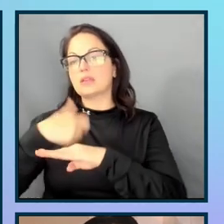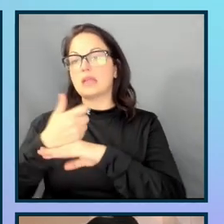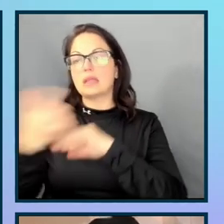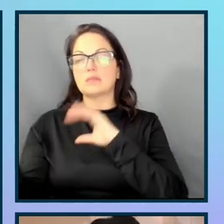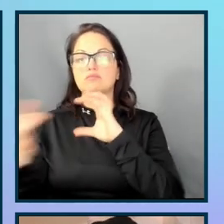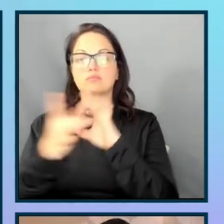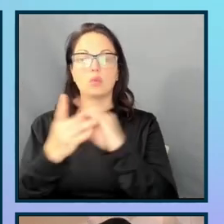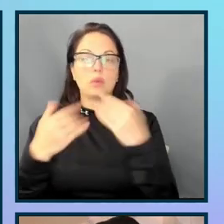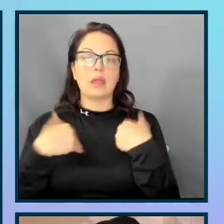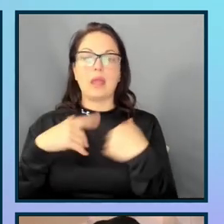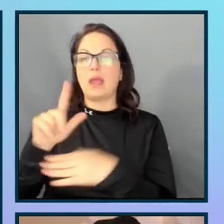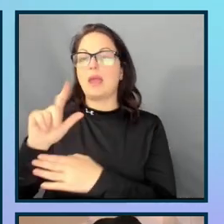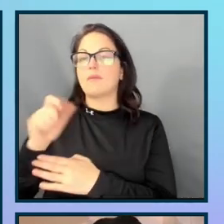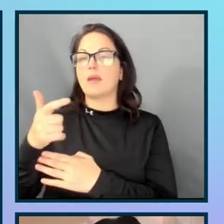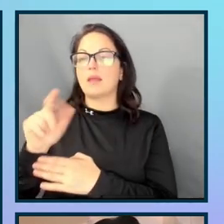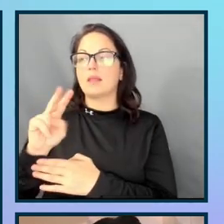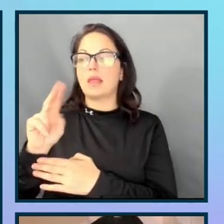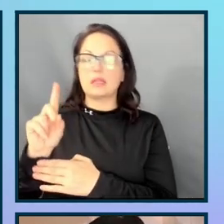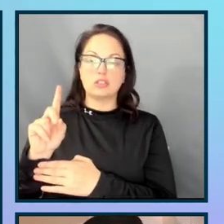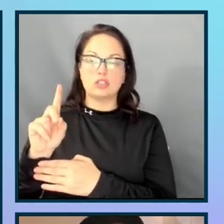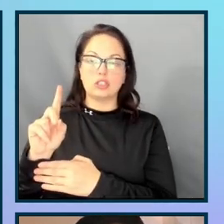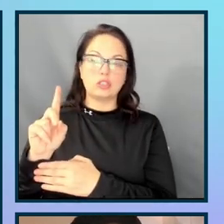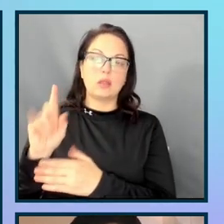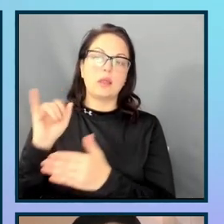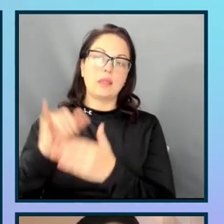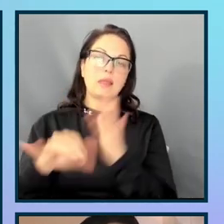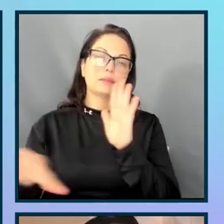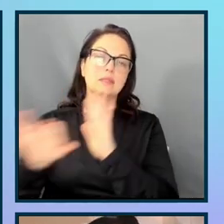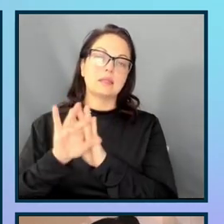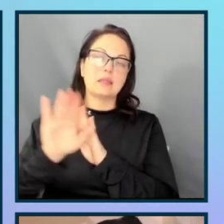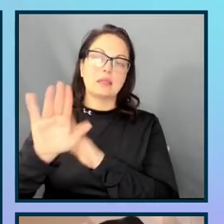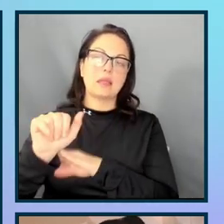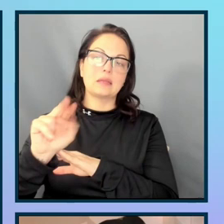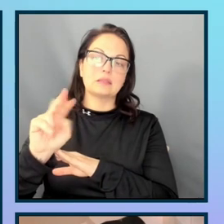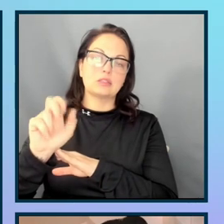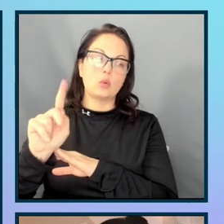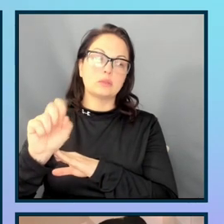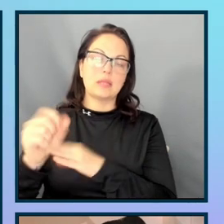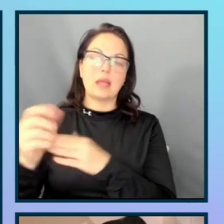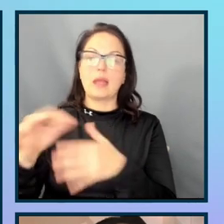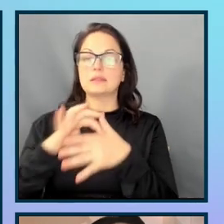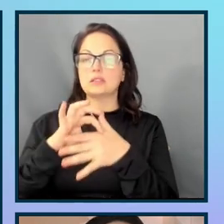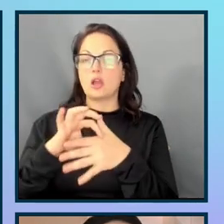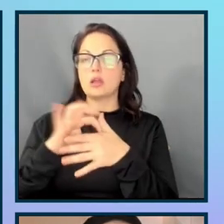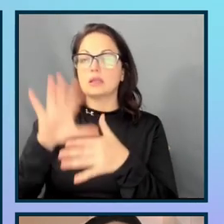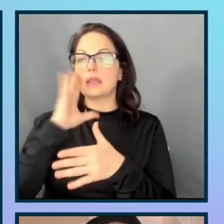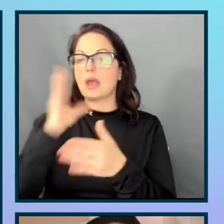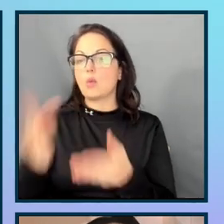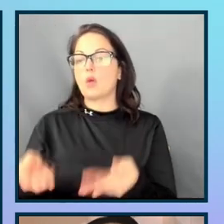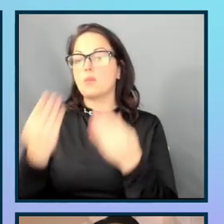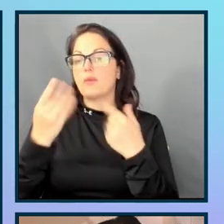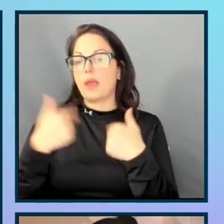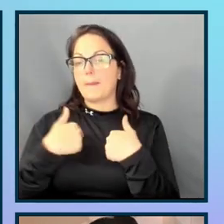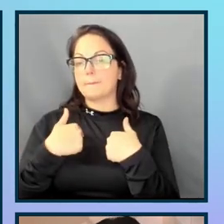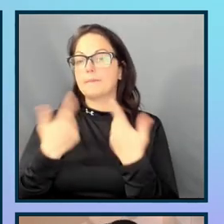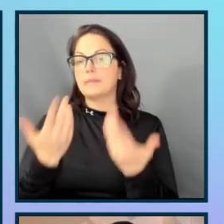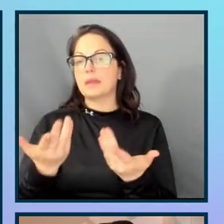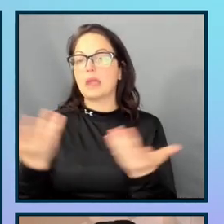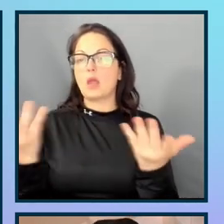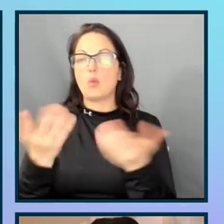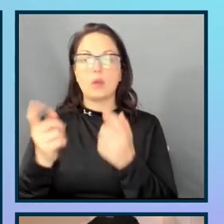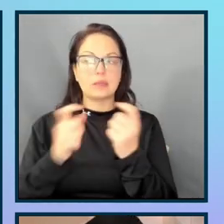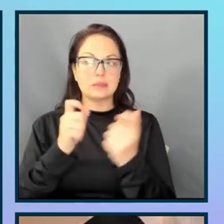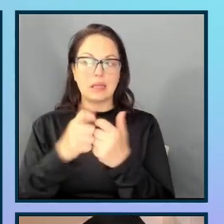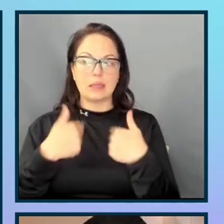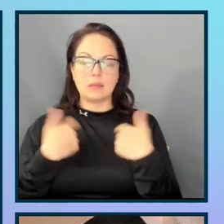have a legend. The legend is the select your snacks content that is kind of providing me with a prompt on what exactly I'm trying